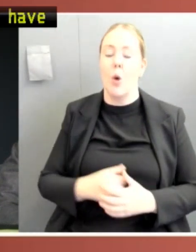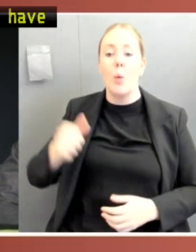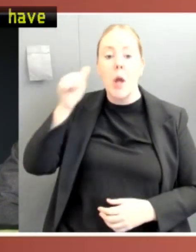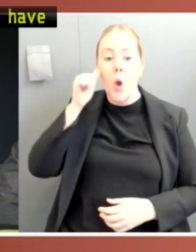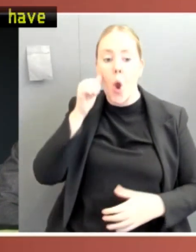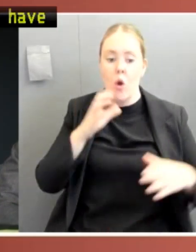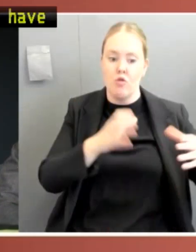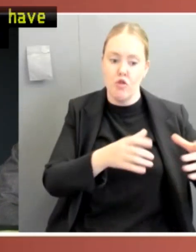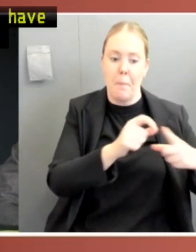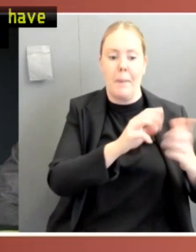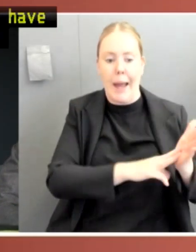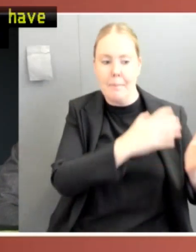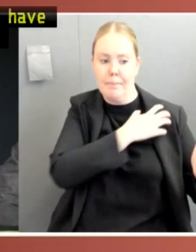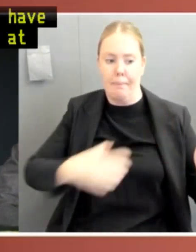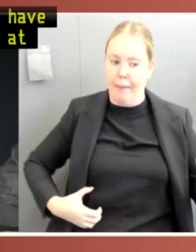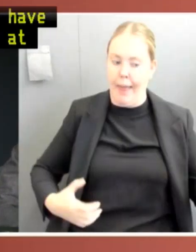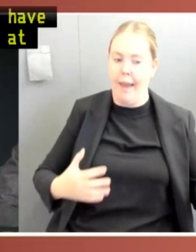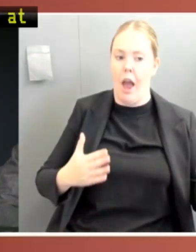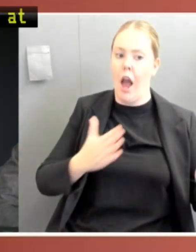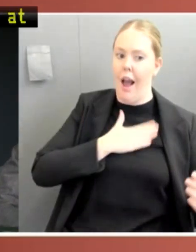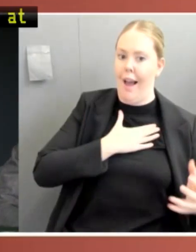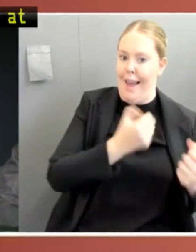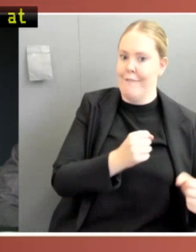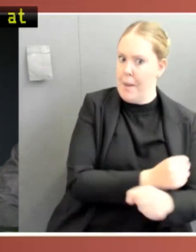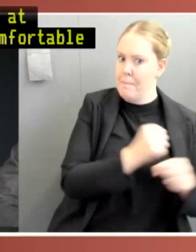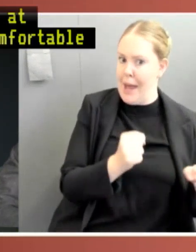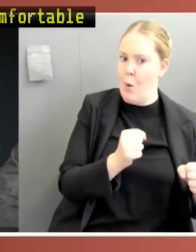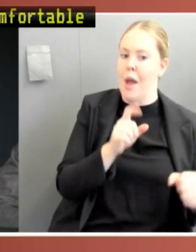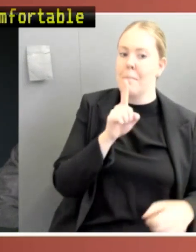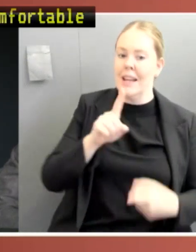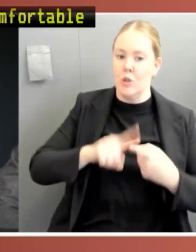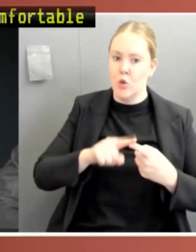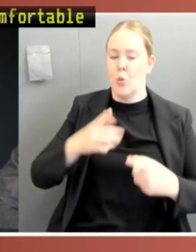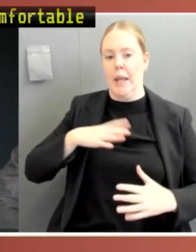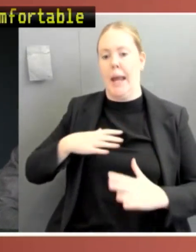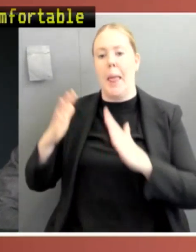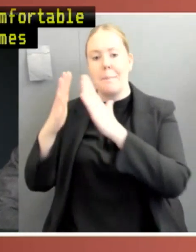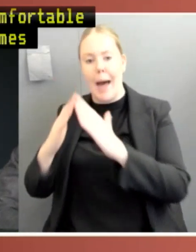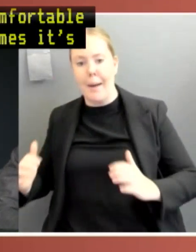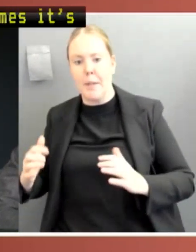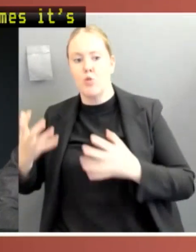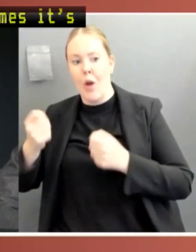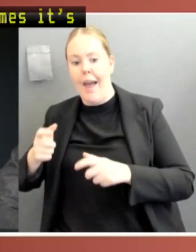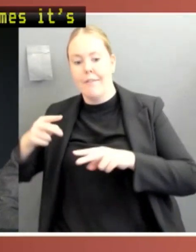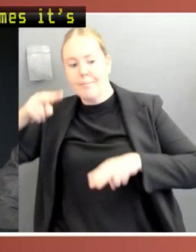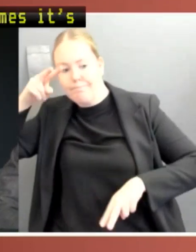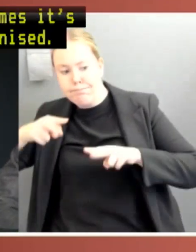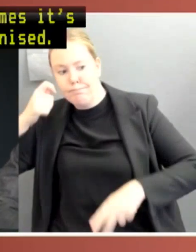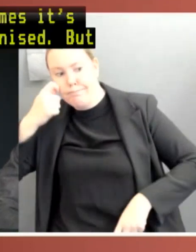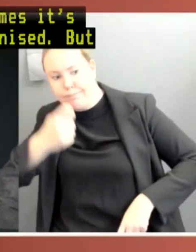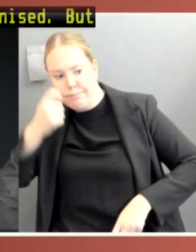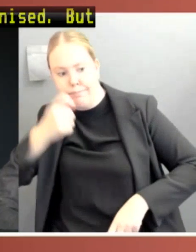to be scrutinised. But that's actually what we need. The more extreme the powers, the greater the vigilance and scrutiny.